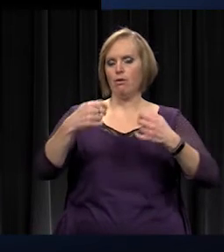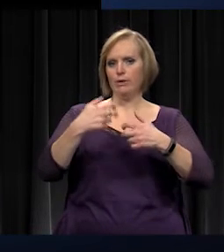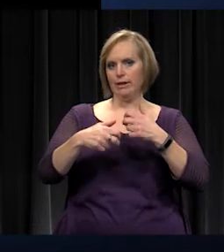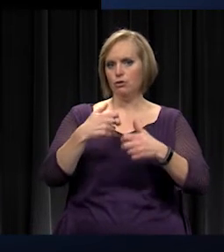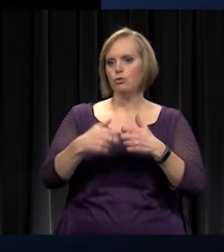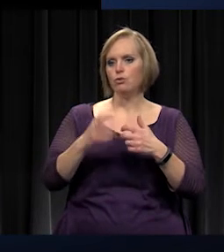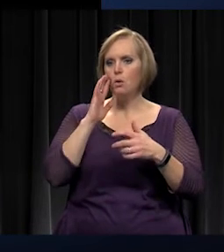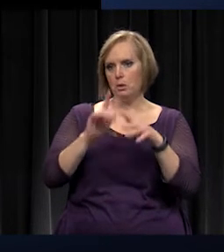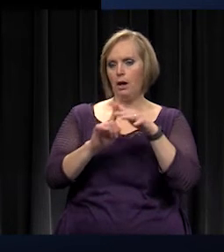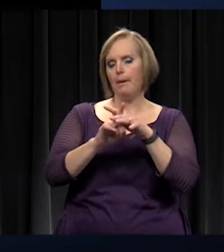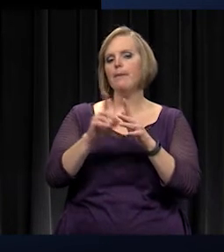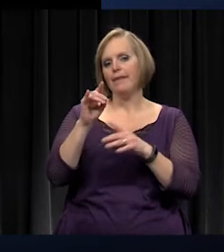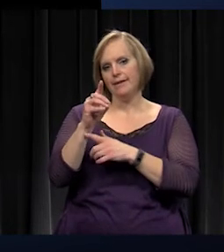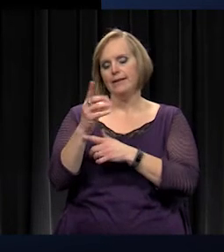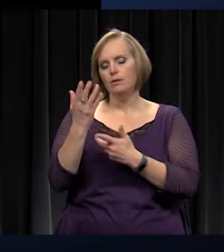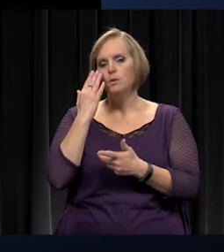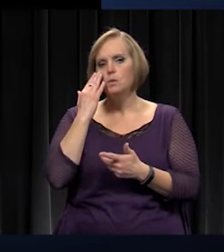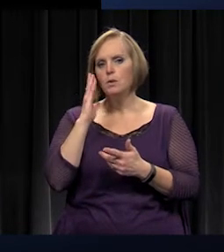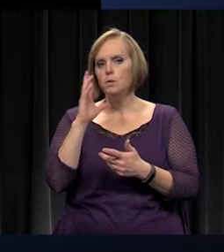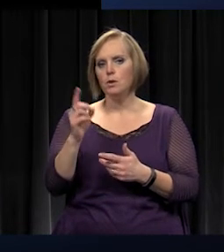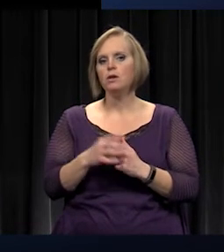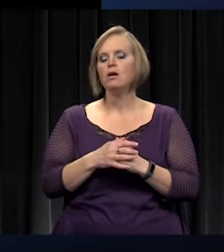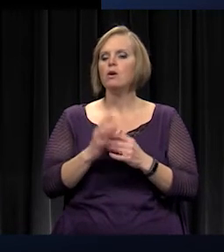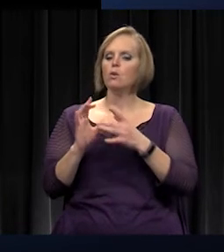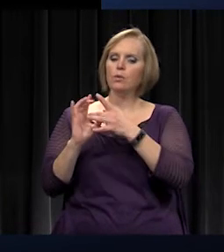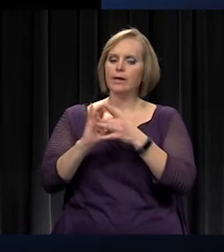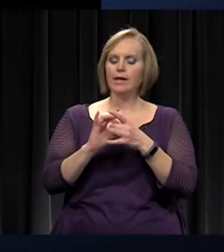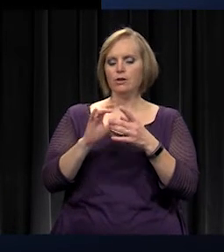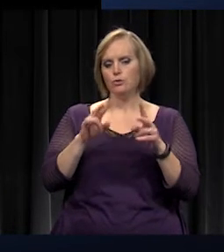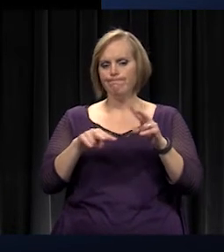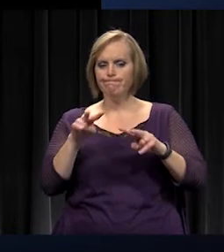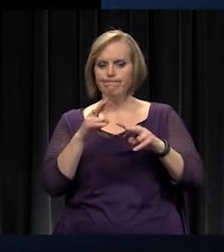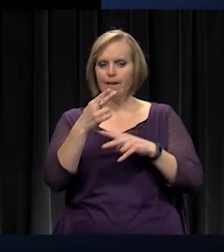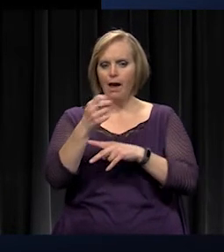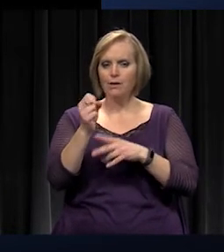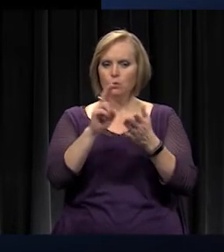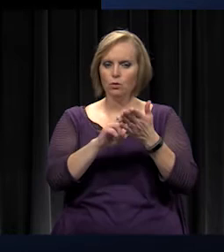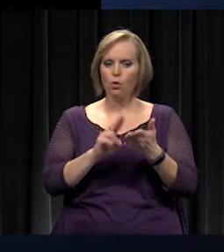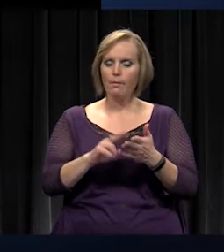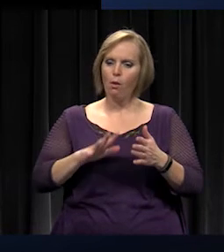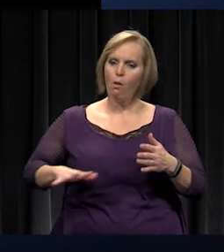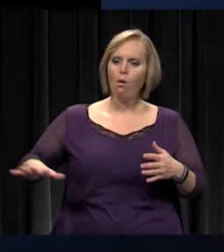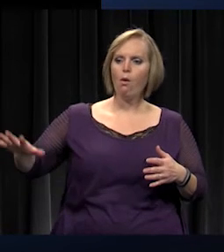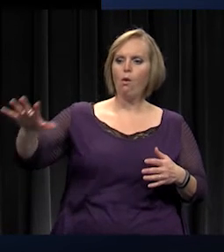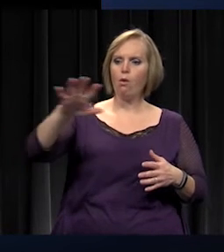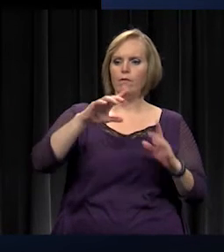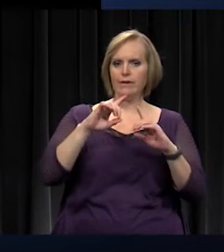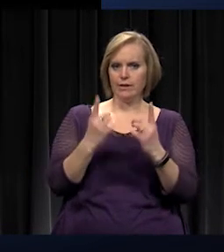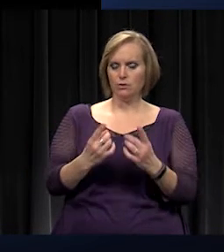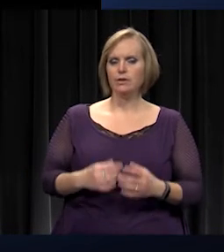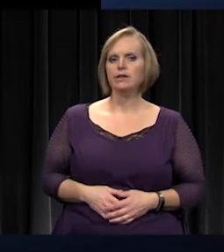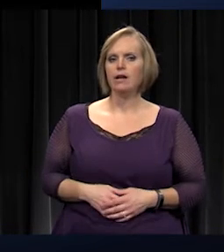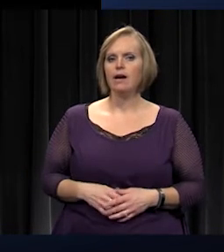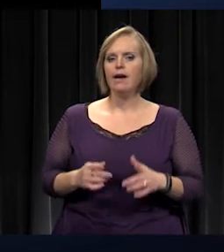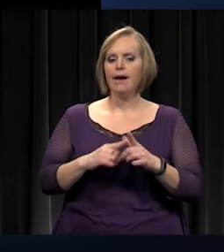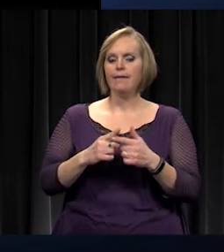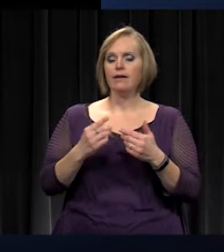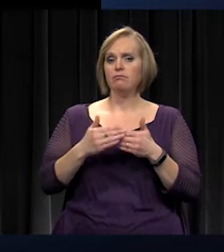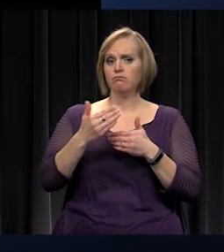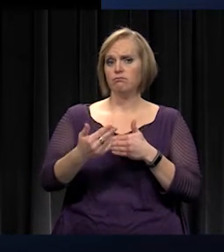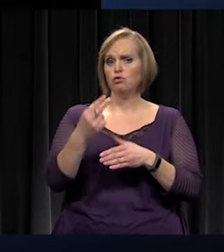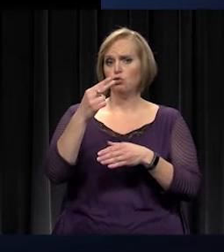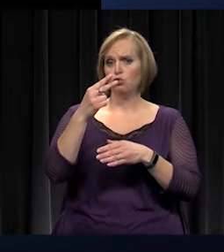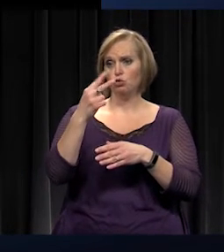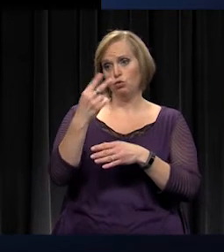did, related to looking at high school enrollment district-wide. And then we spent the next two evenings